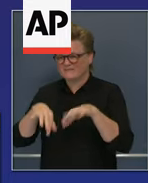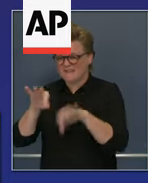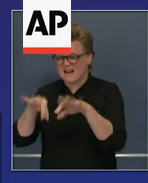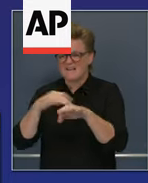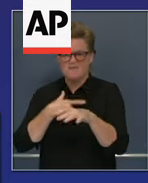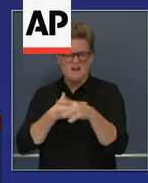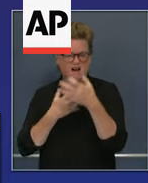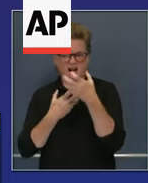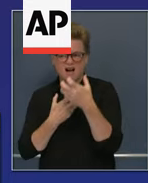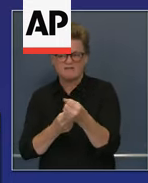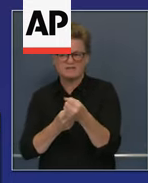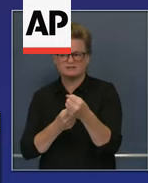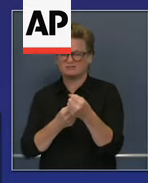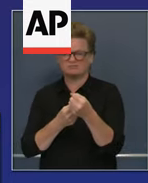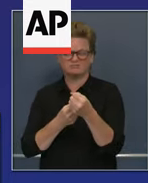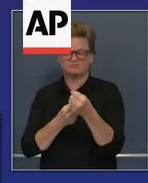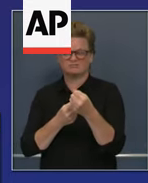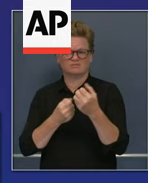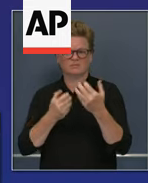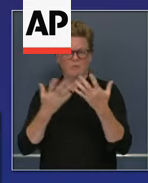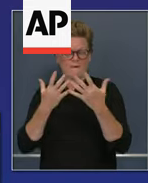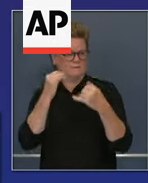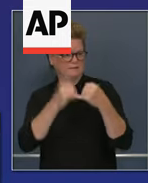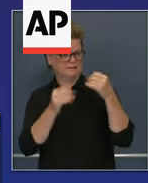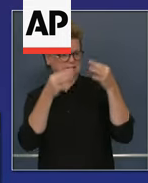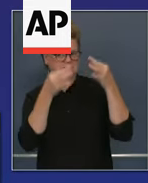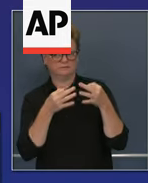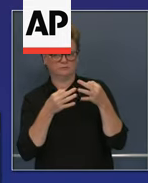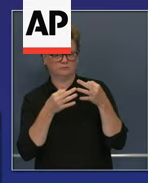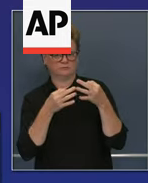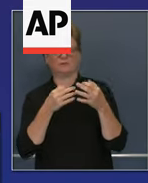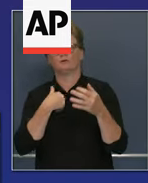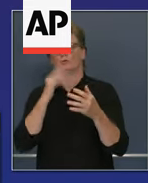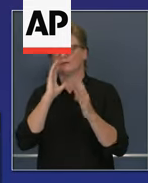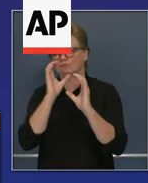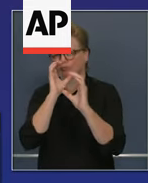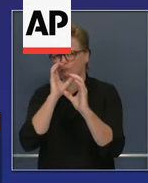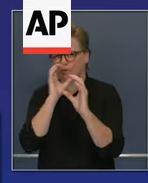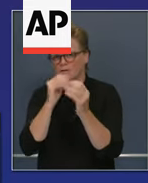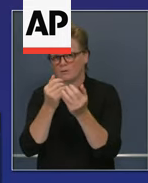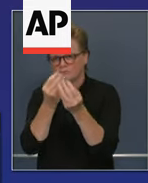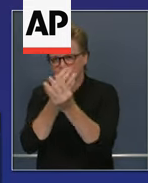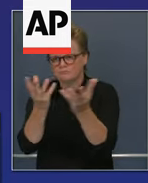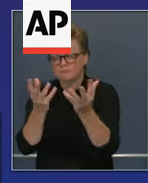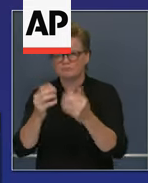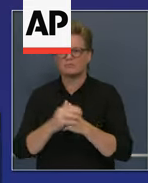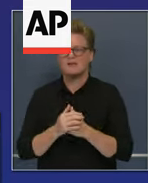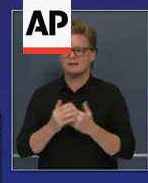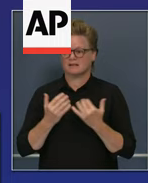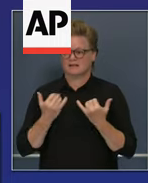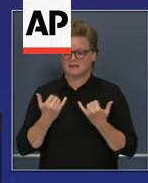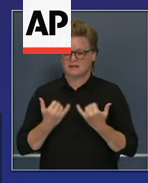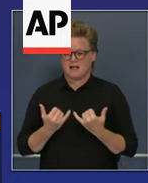the results of that investigation, we will make as quickly as possible that information public. But it appears to be at this moment, and I say appears